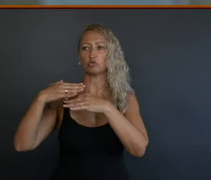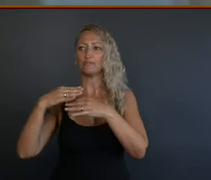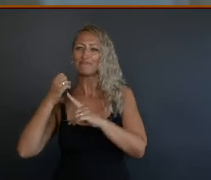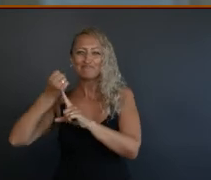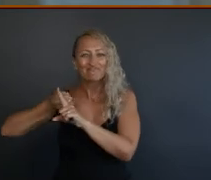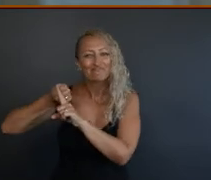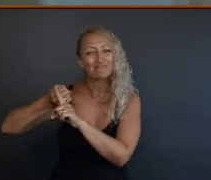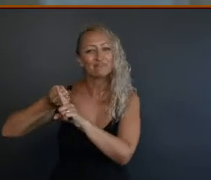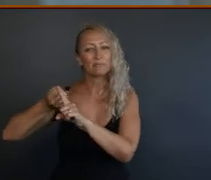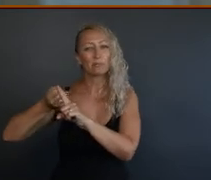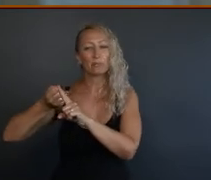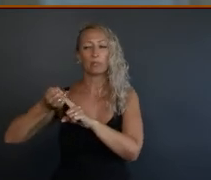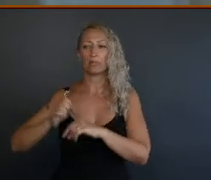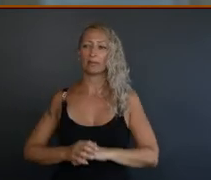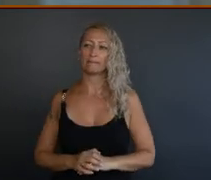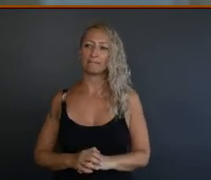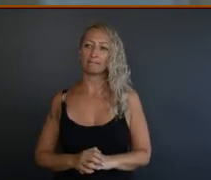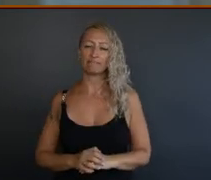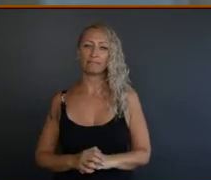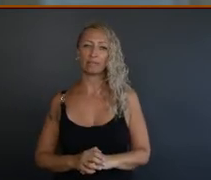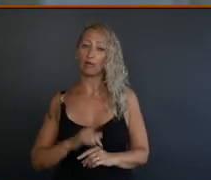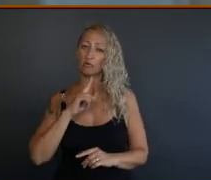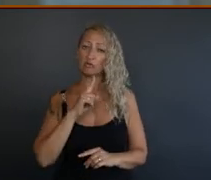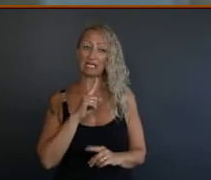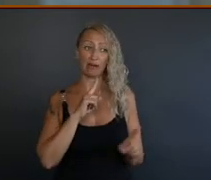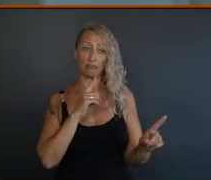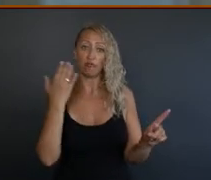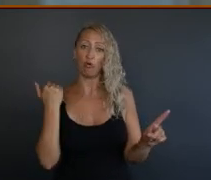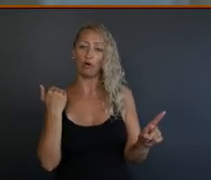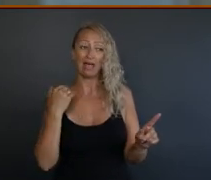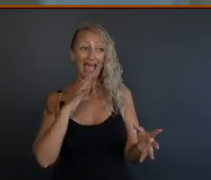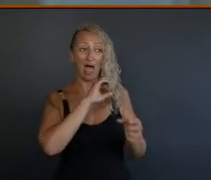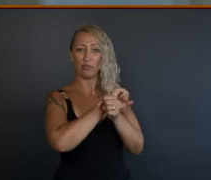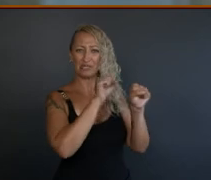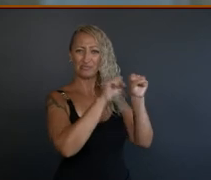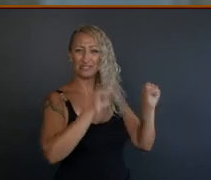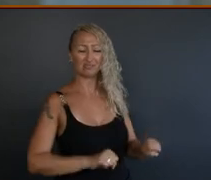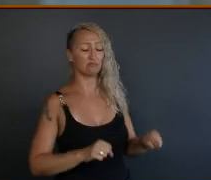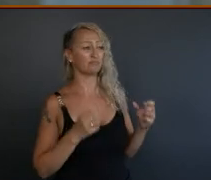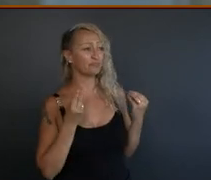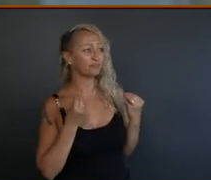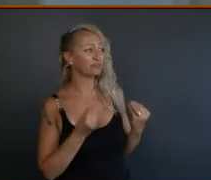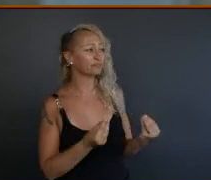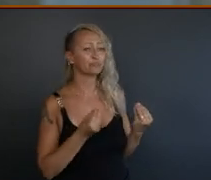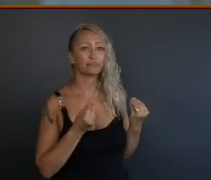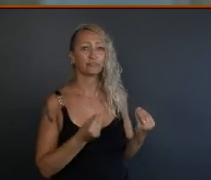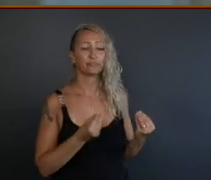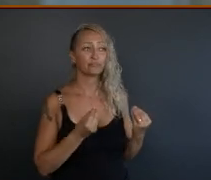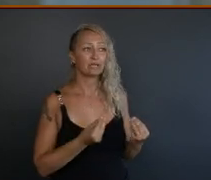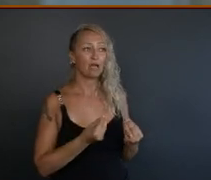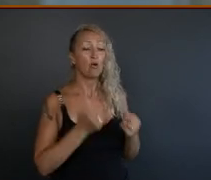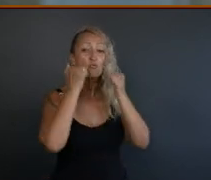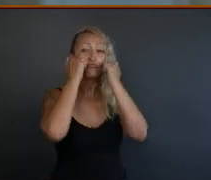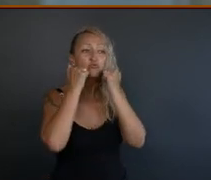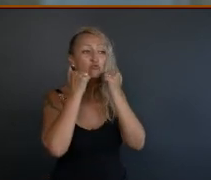you know, like I touched on the point there just before, you know, like about our prison system. Like that's just, it's proven